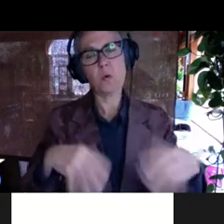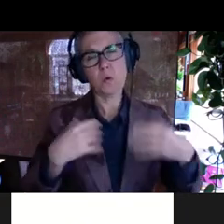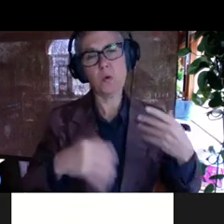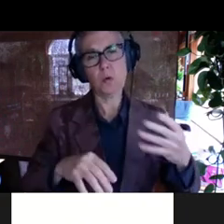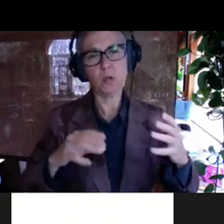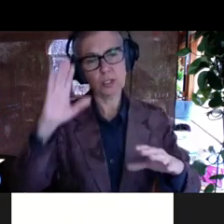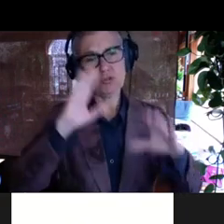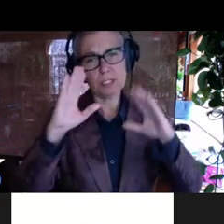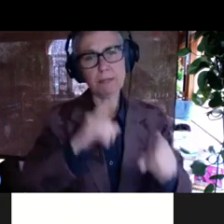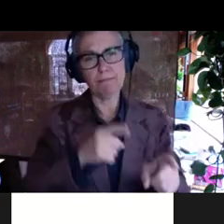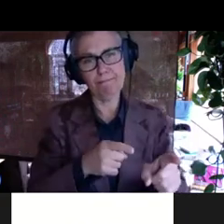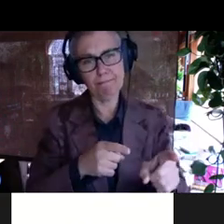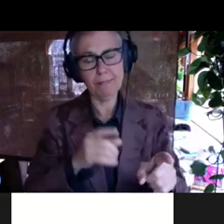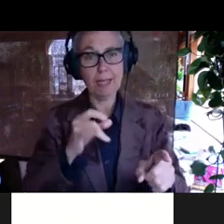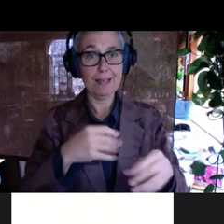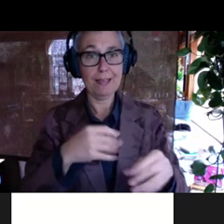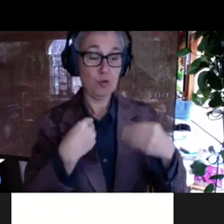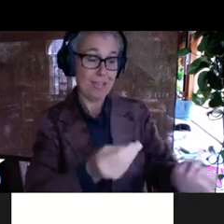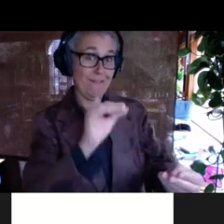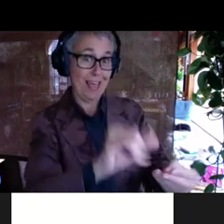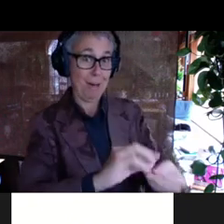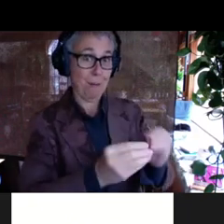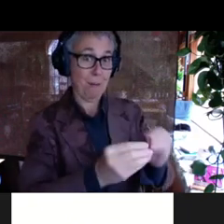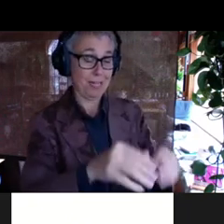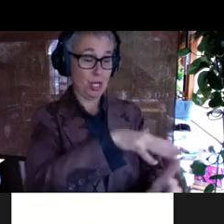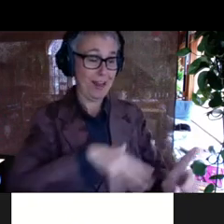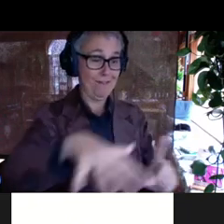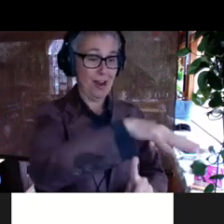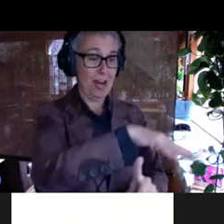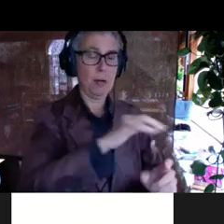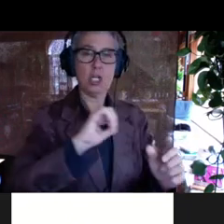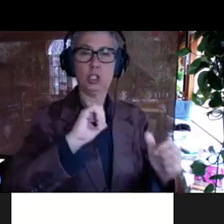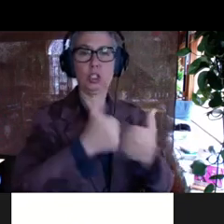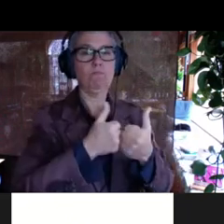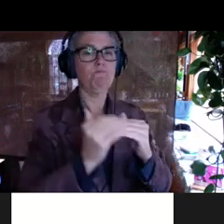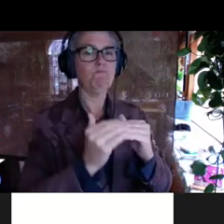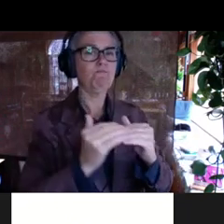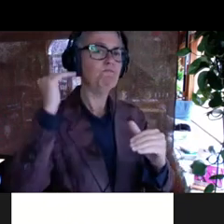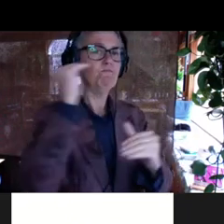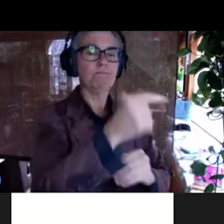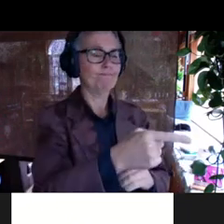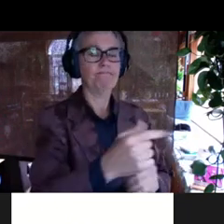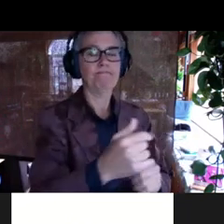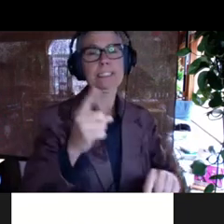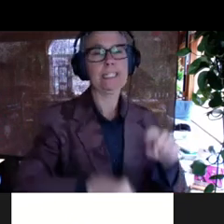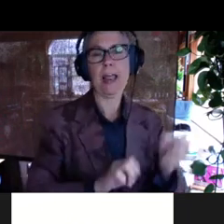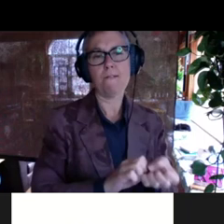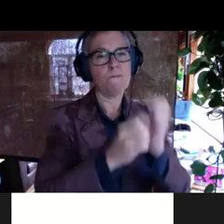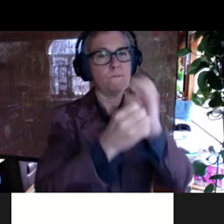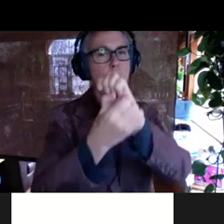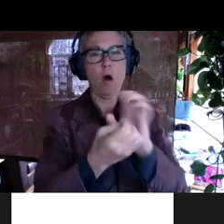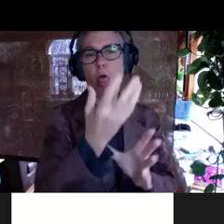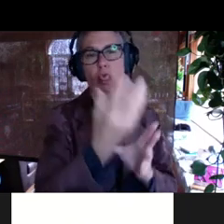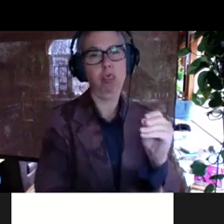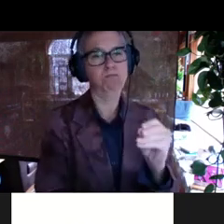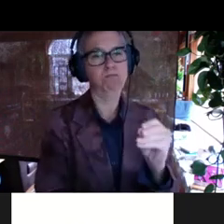you subject a population to an environment that is too challenging, instead of evolving, the population will just